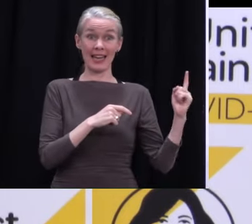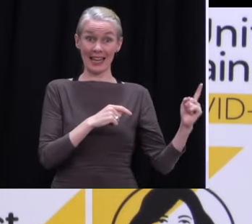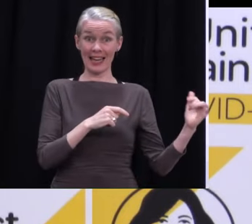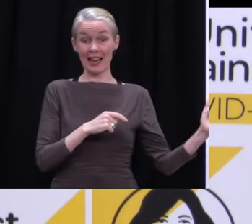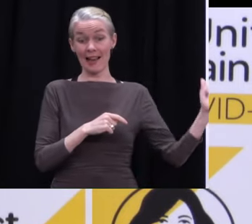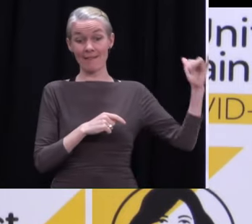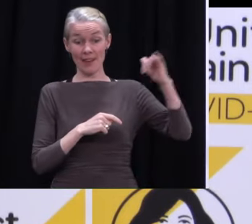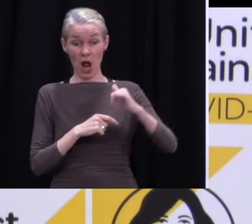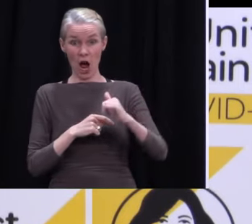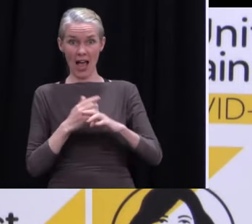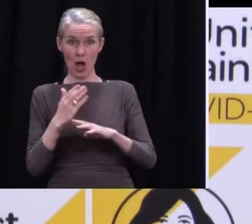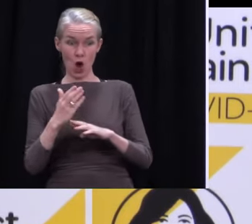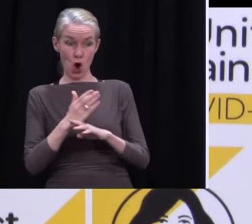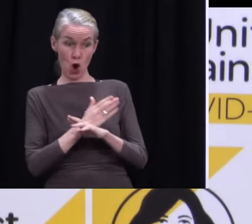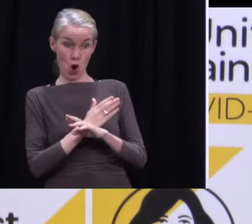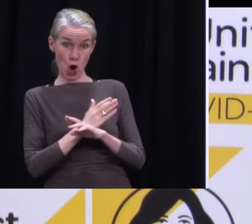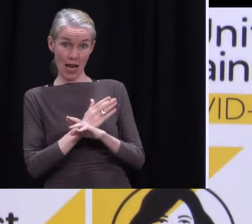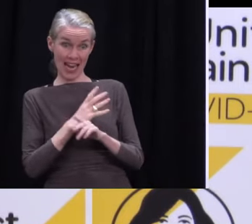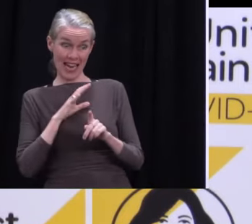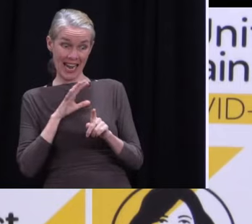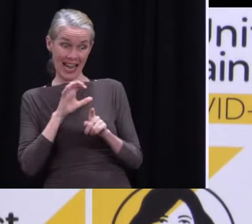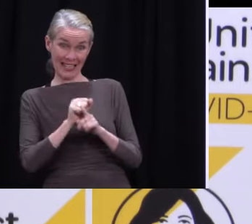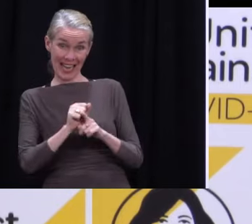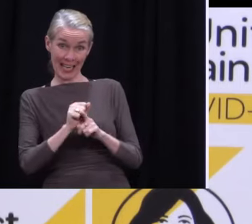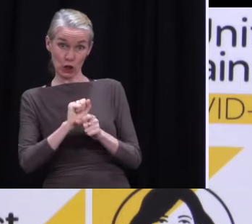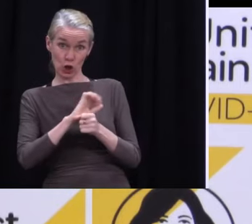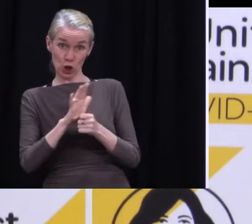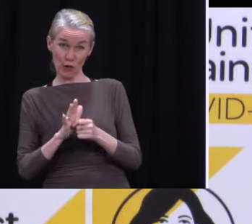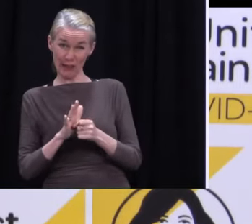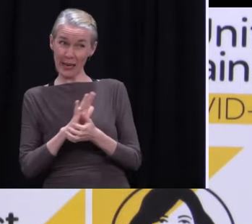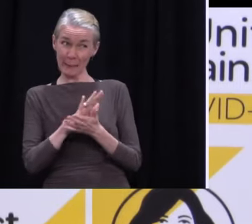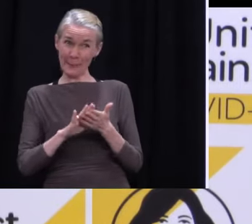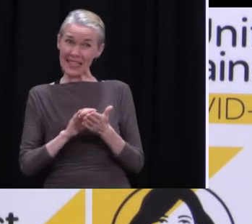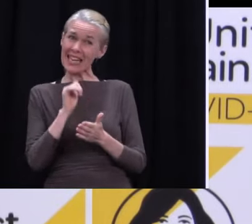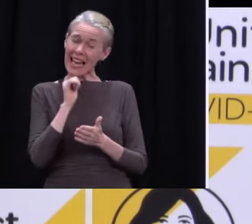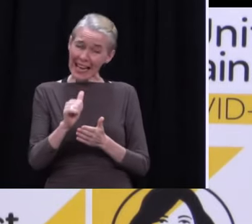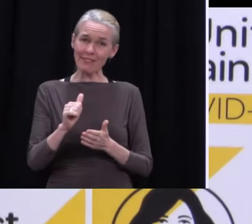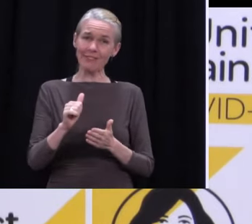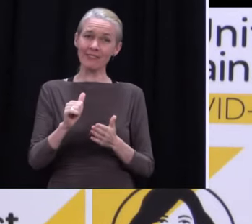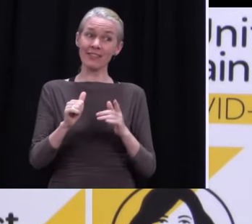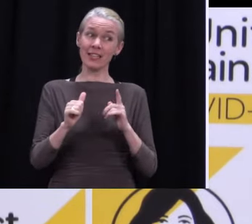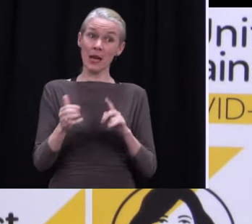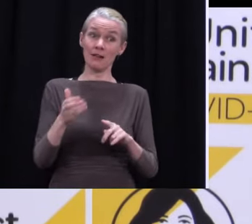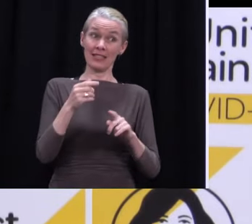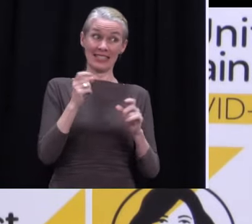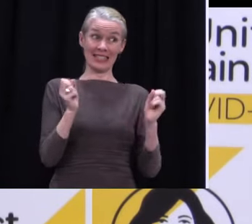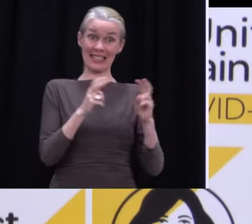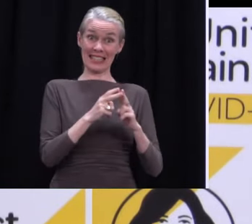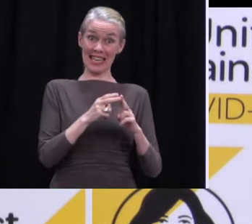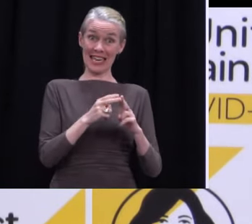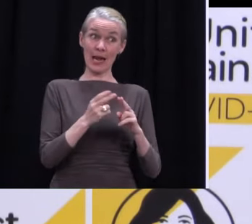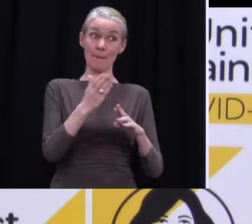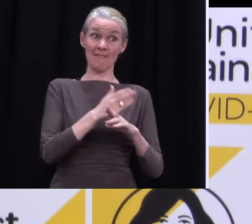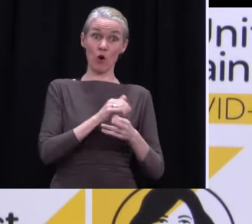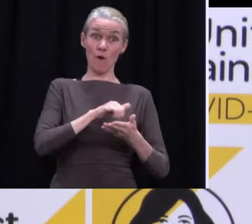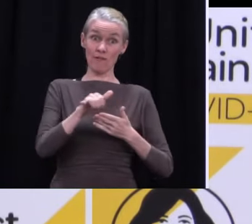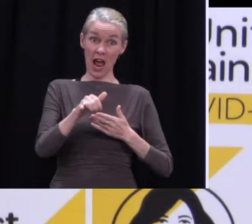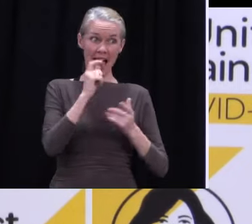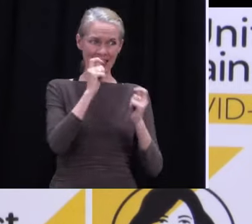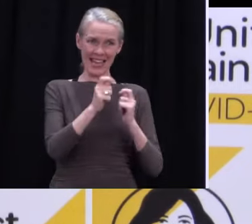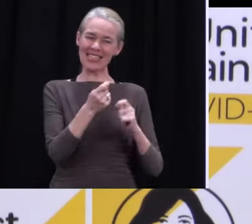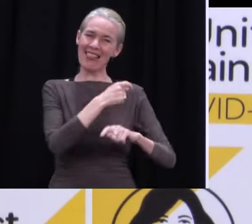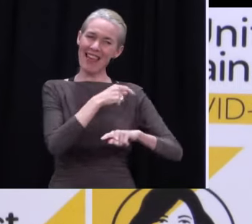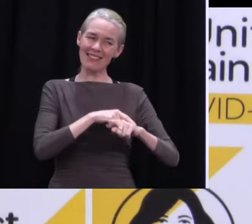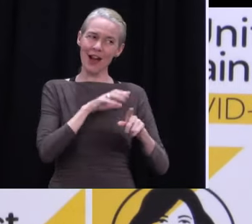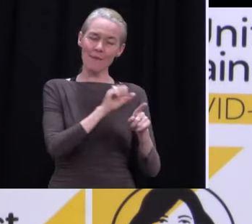test would have picked him up? Yeah. It's possible, but this is the thing about pre-departure testing is that if someone's